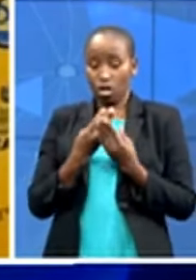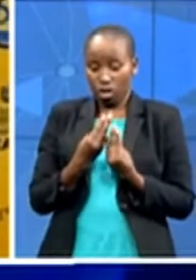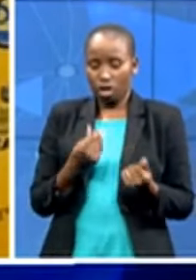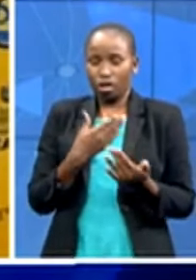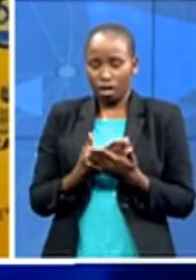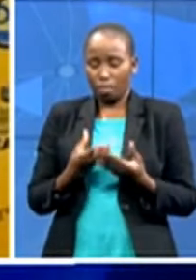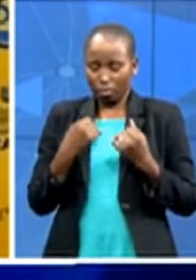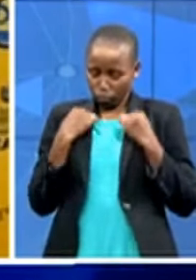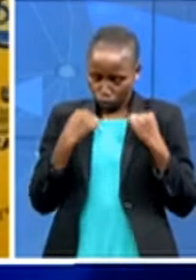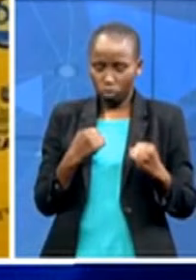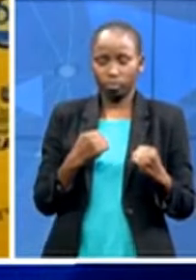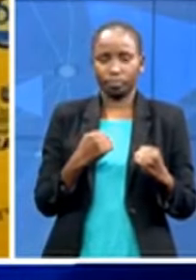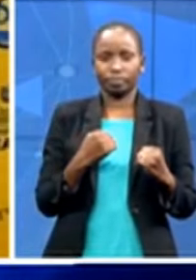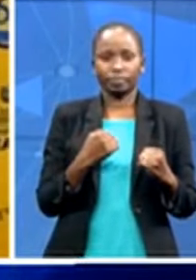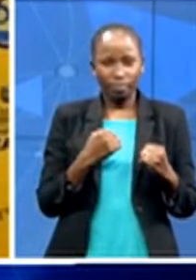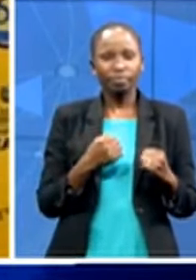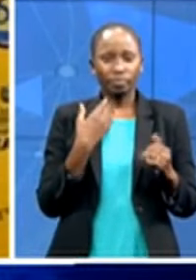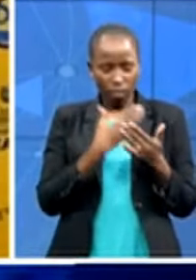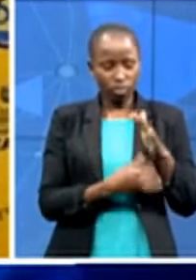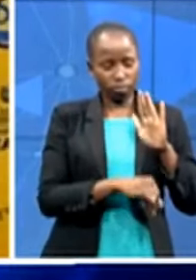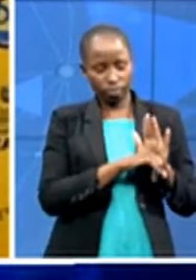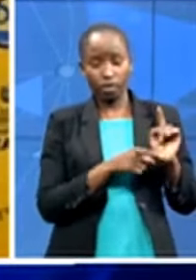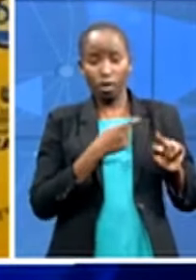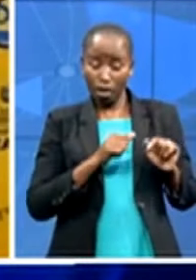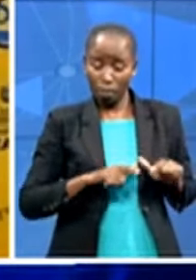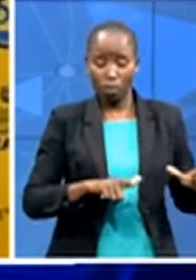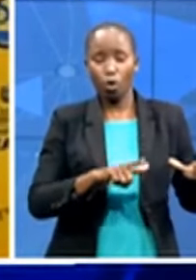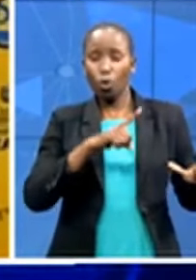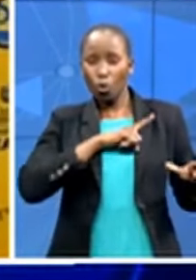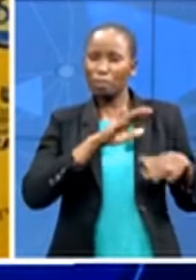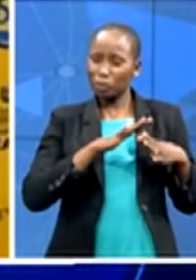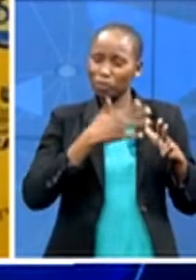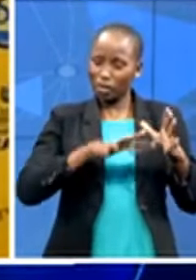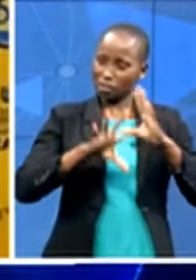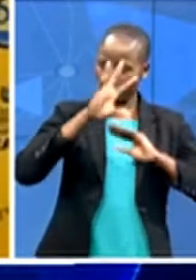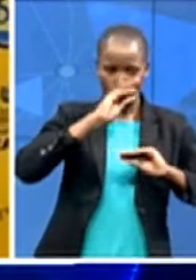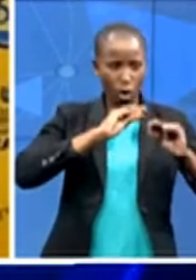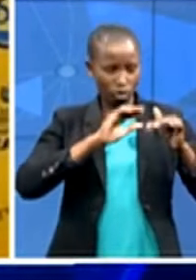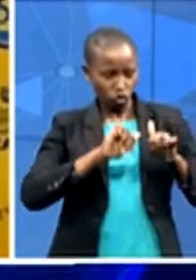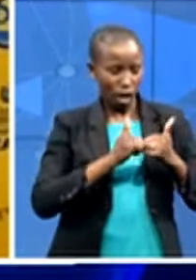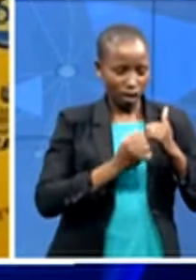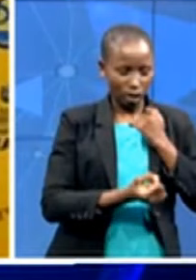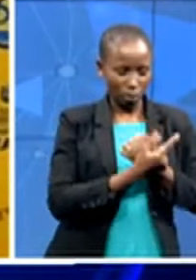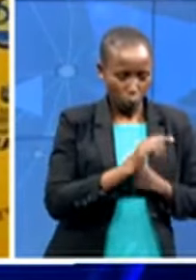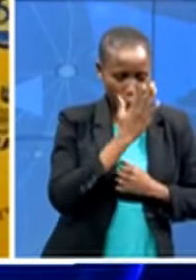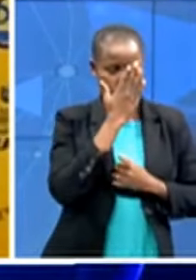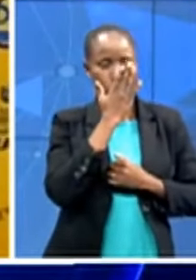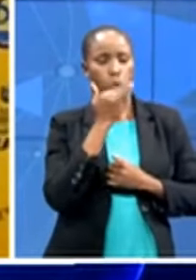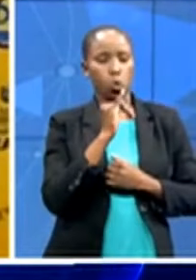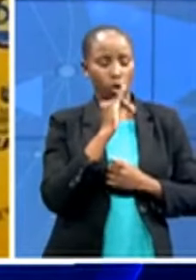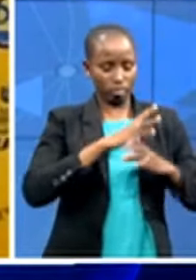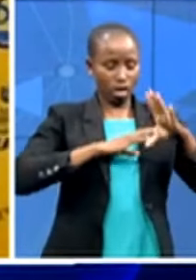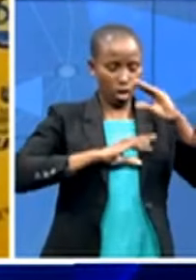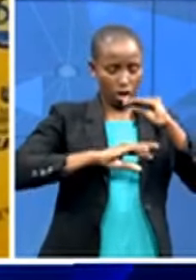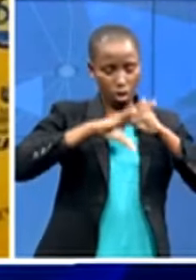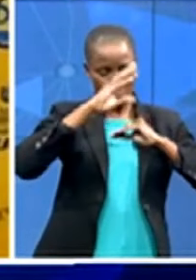learn from all the challenges that are facing us every day we we see problems and difficulties as